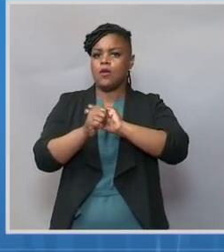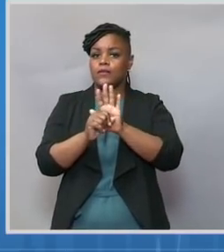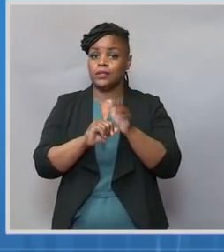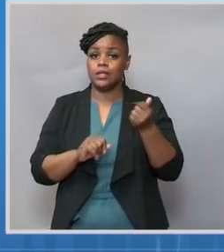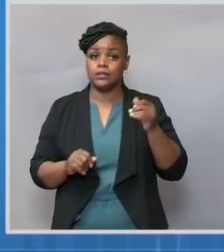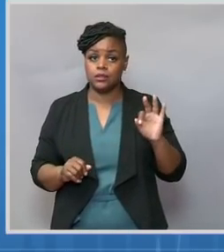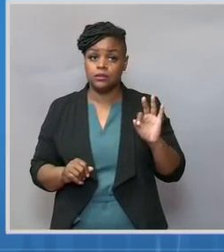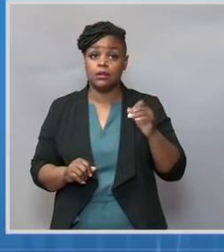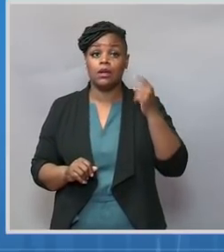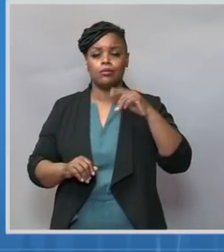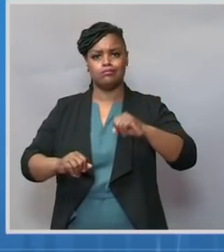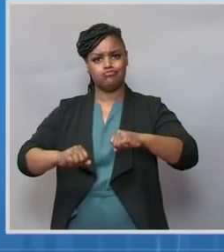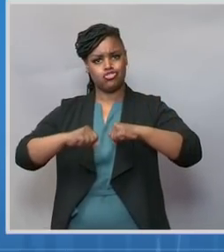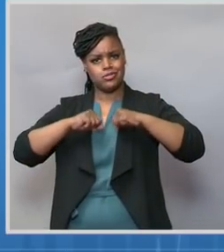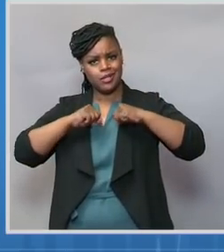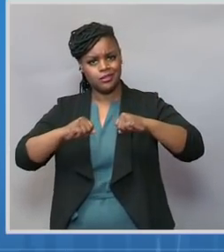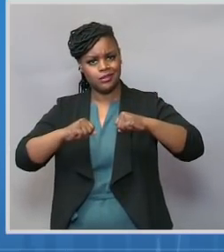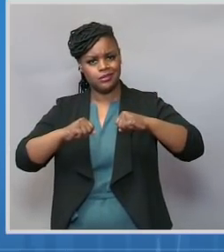vaccines offer,